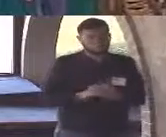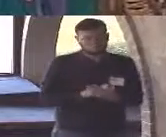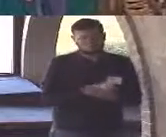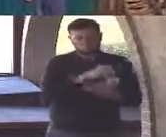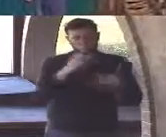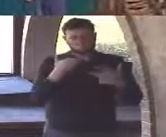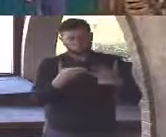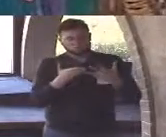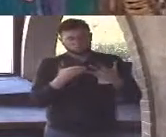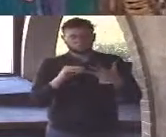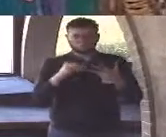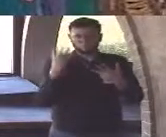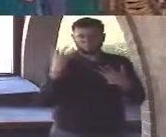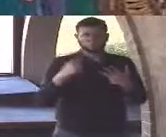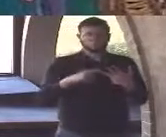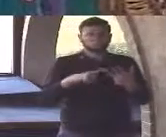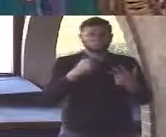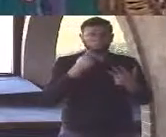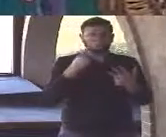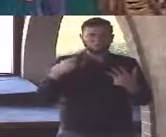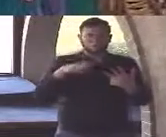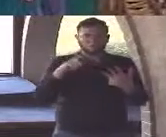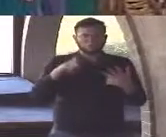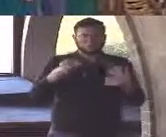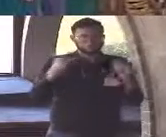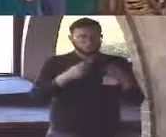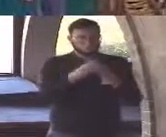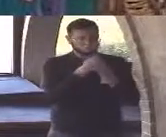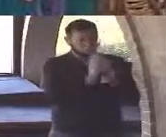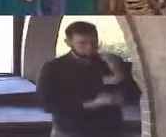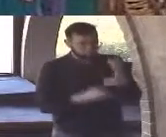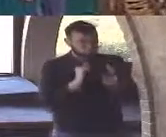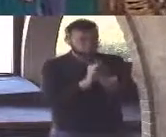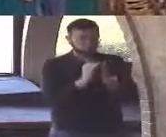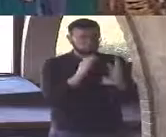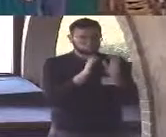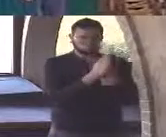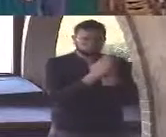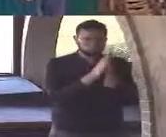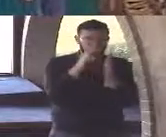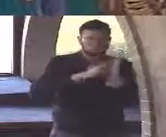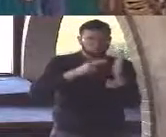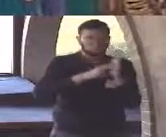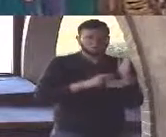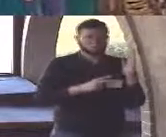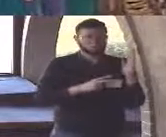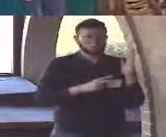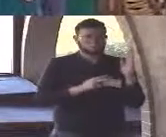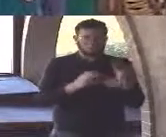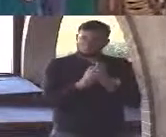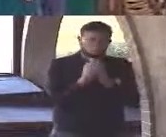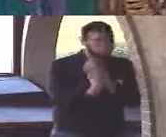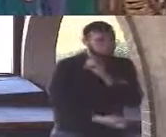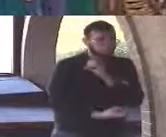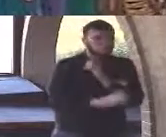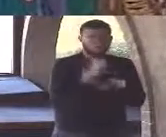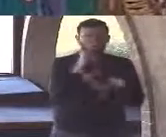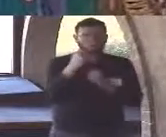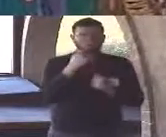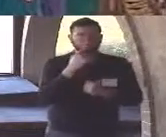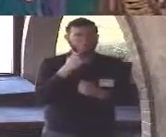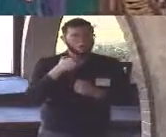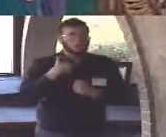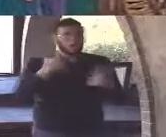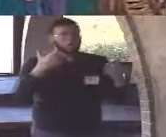engage the text authentically don't try to force the text to read a particular way take